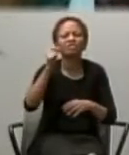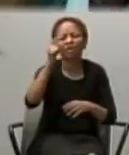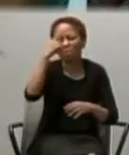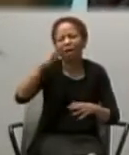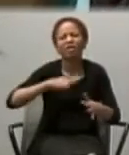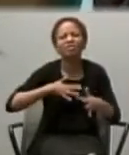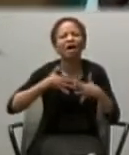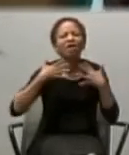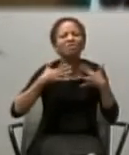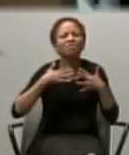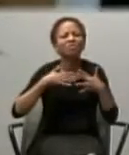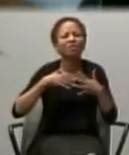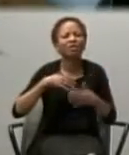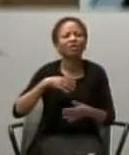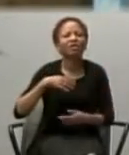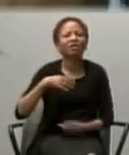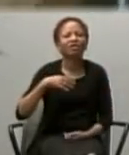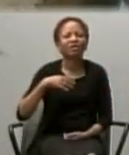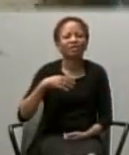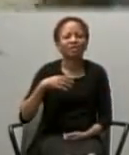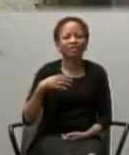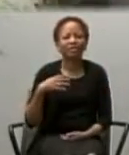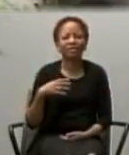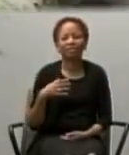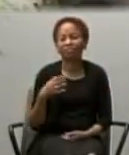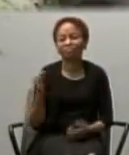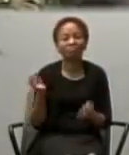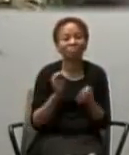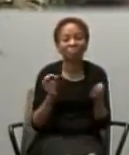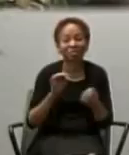Okay. Sister Rhonda, we have a lot of work, out for you here.